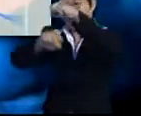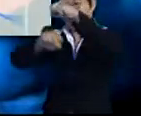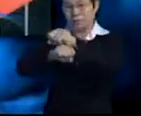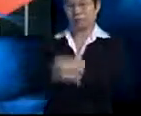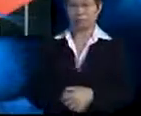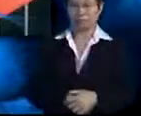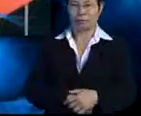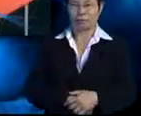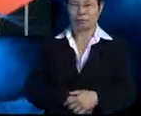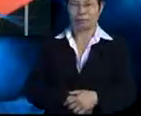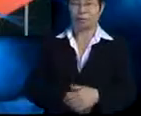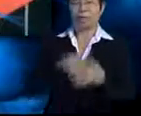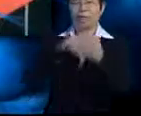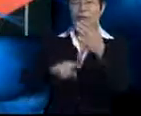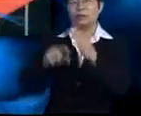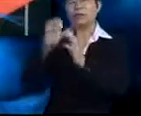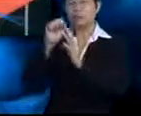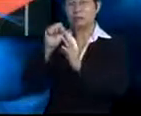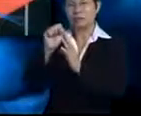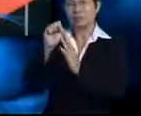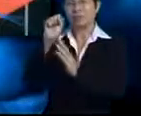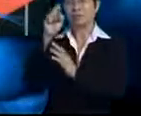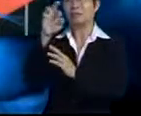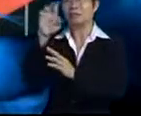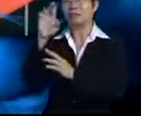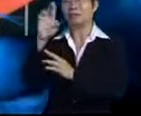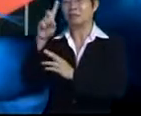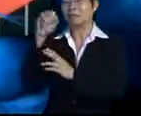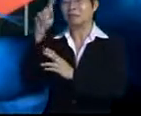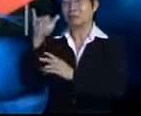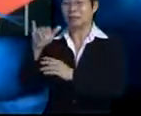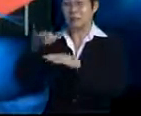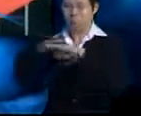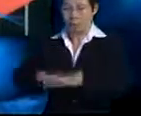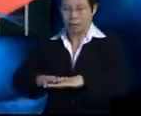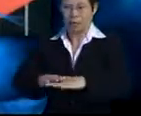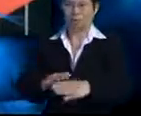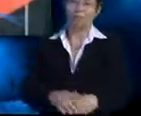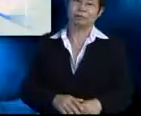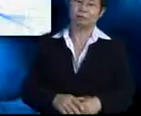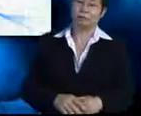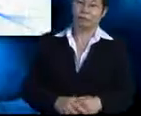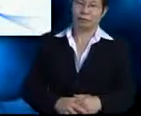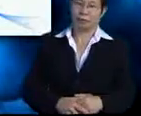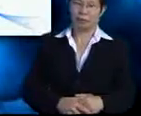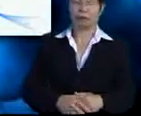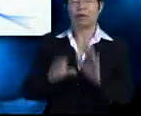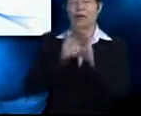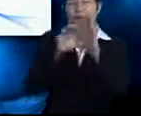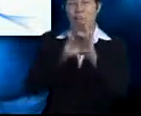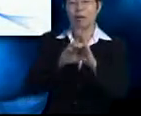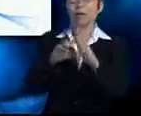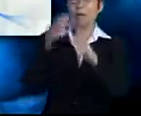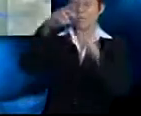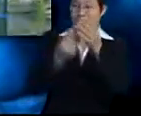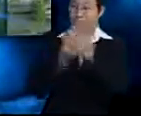What is turgidity pressure? First, let me show you an example of a flaccid plant cell. When the plant